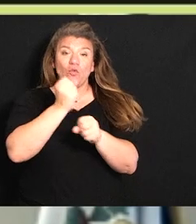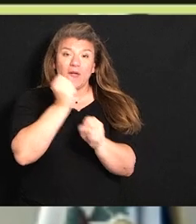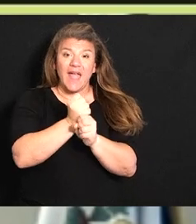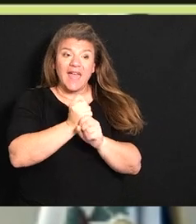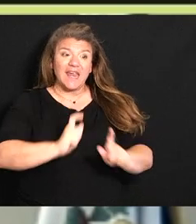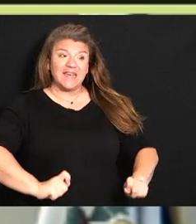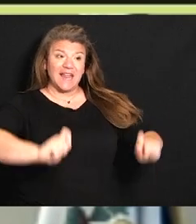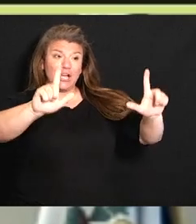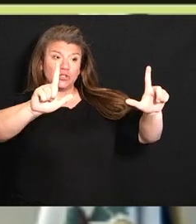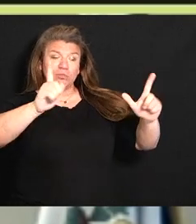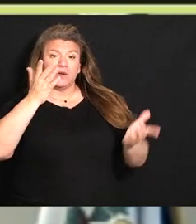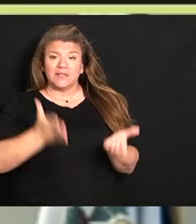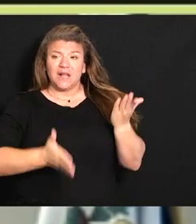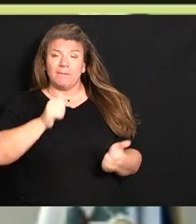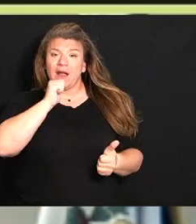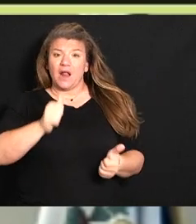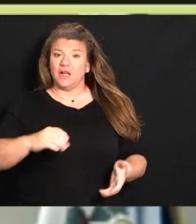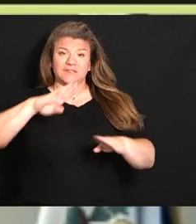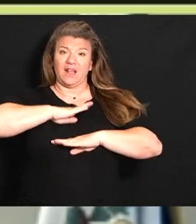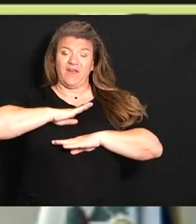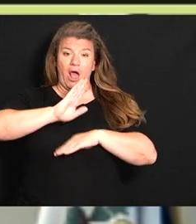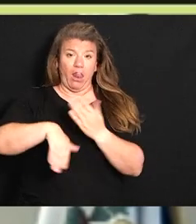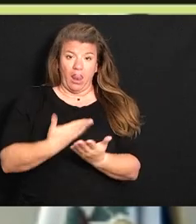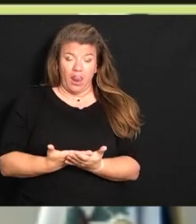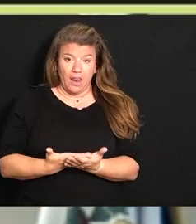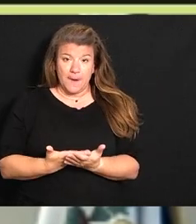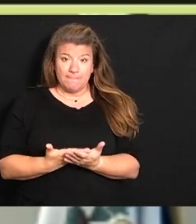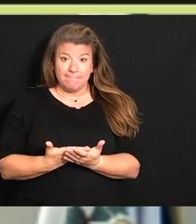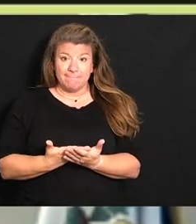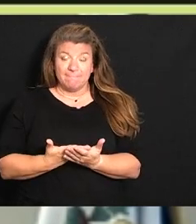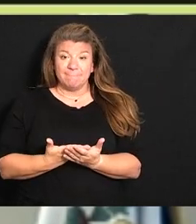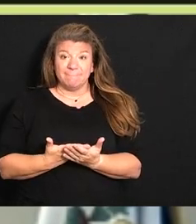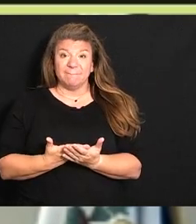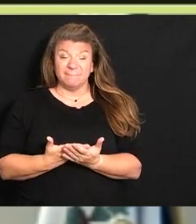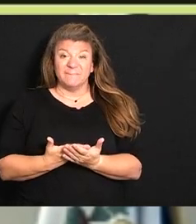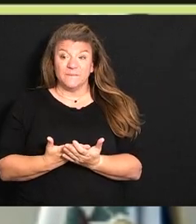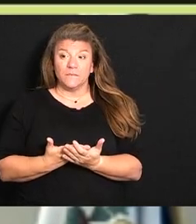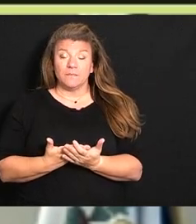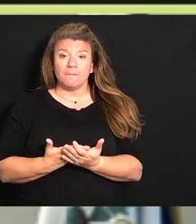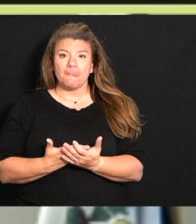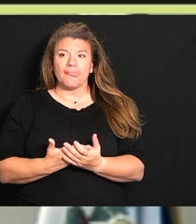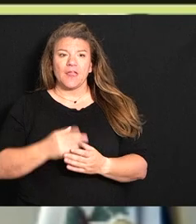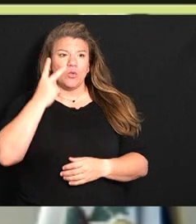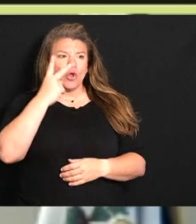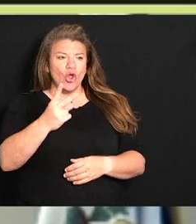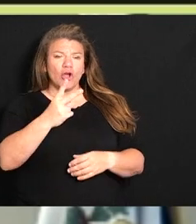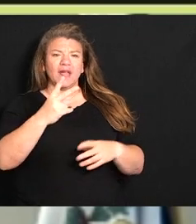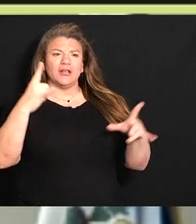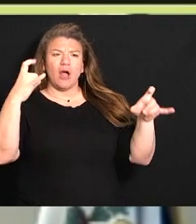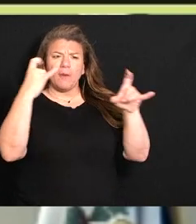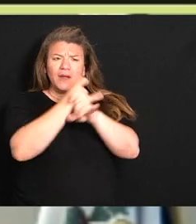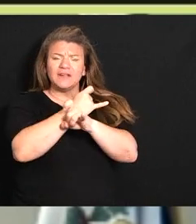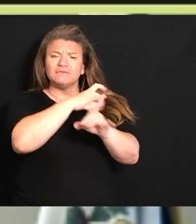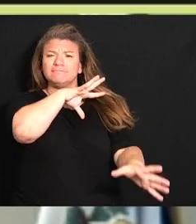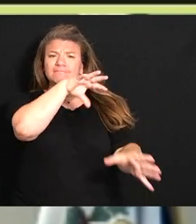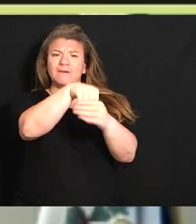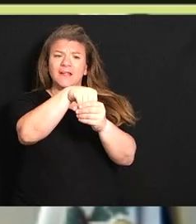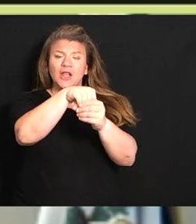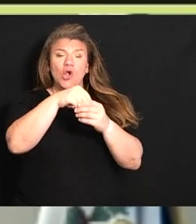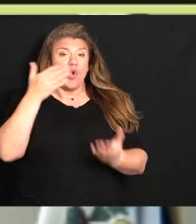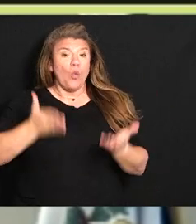is probably not going to satisfy everyone what ended up in the legislation was very comprehensive and we may